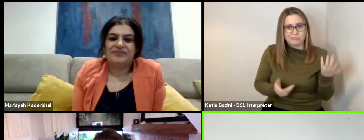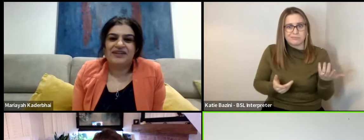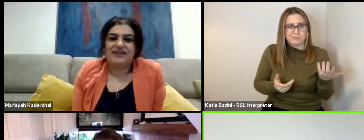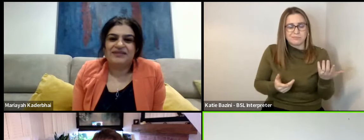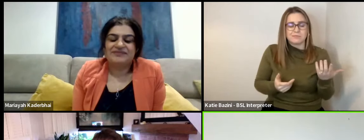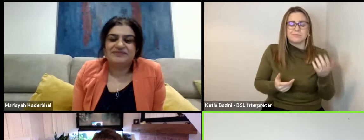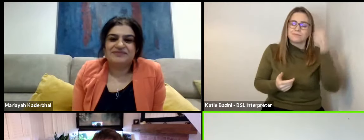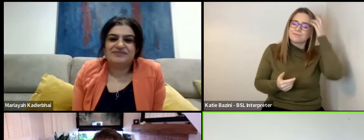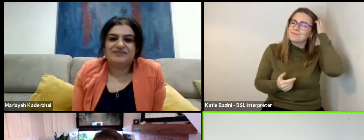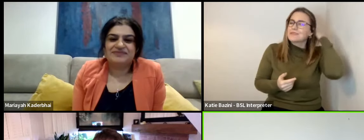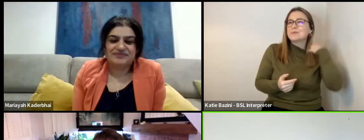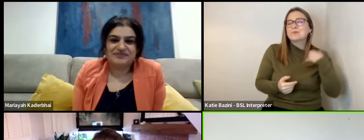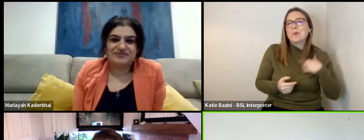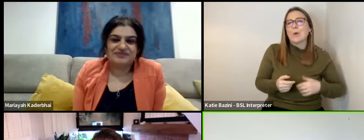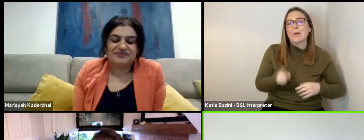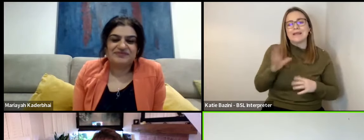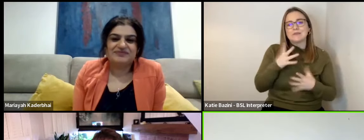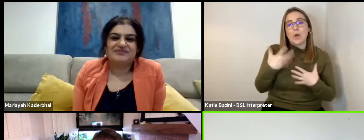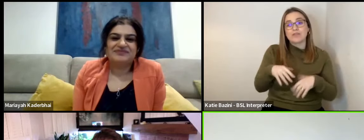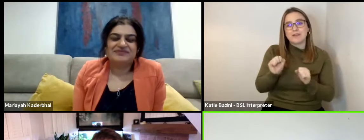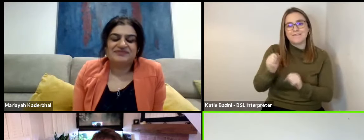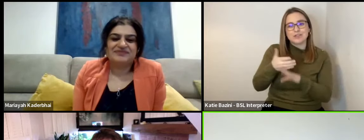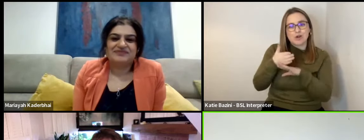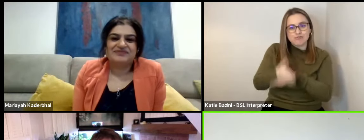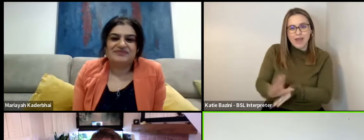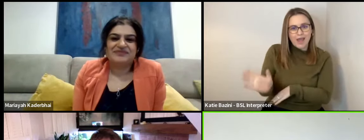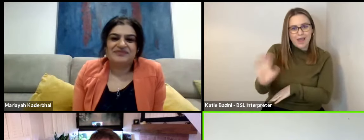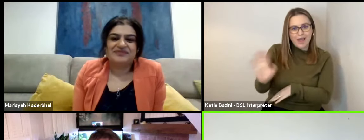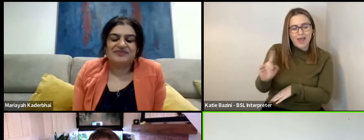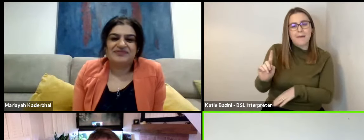So it's just, yeah, he's not at the beginning of his career, but